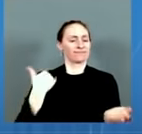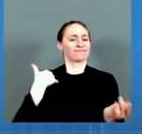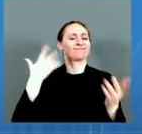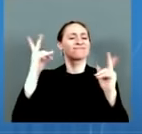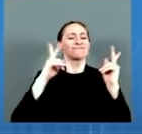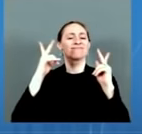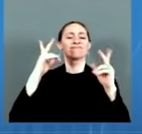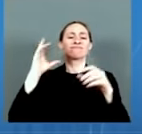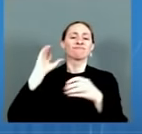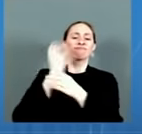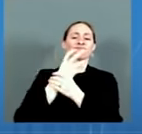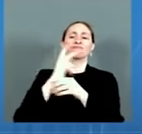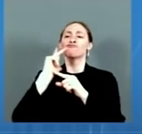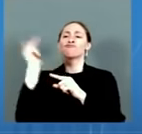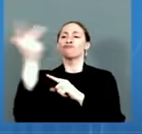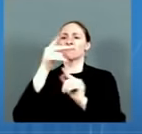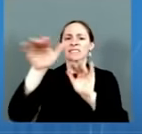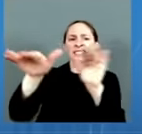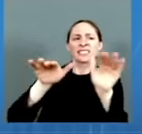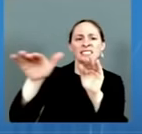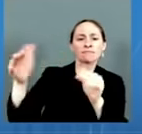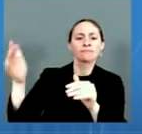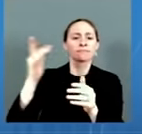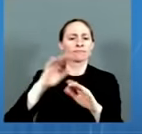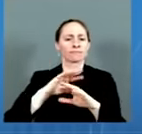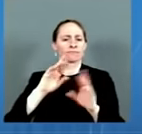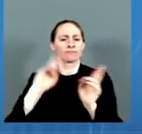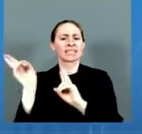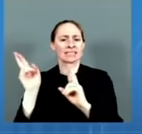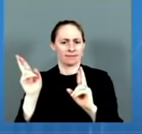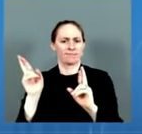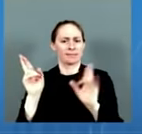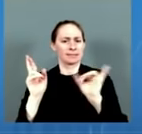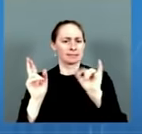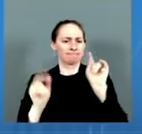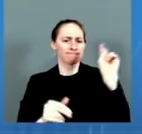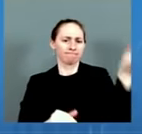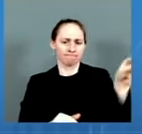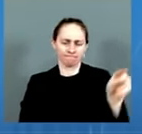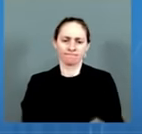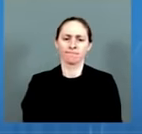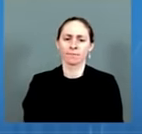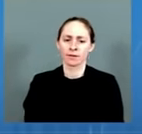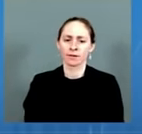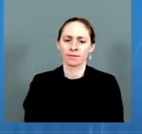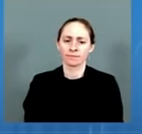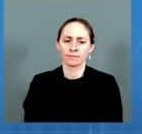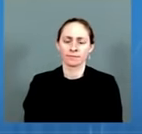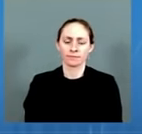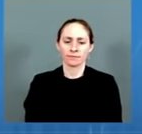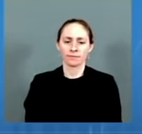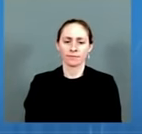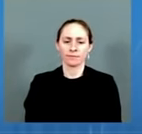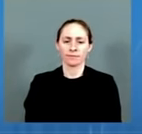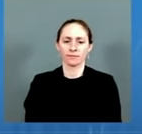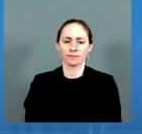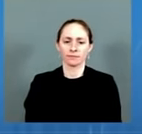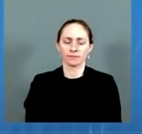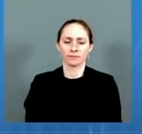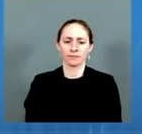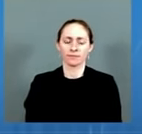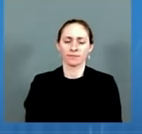That brings a total of 1.7 billion dollars for global vaccine readiness. Administrator Power made that